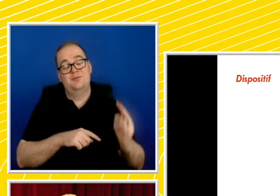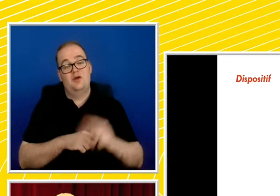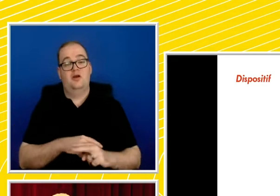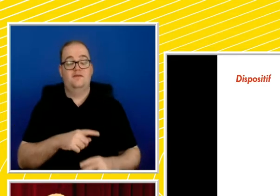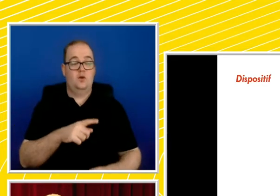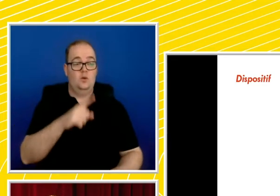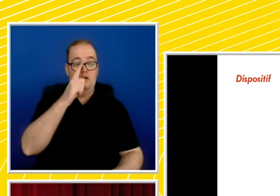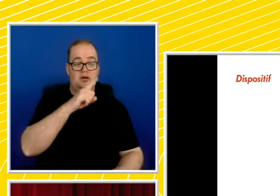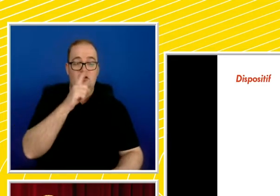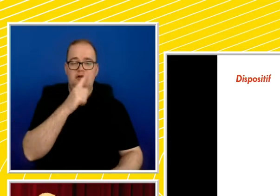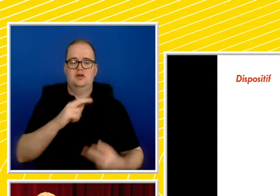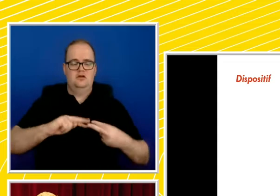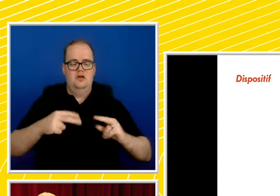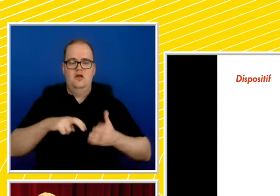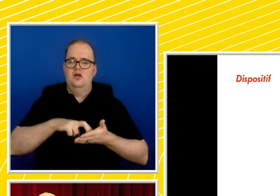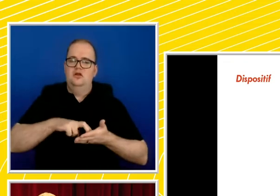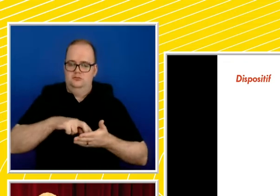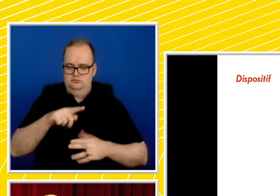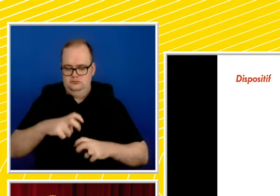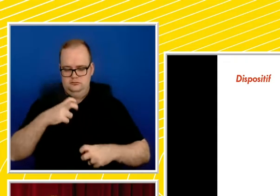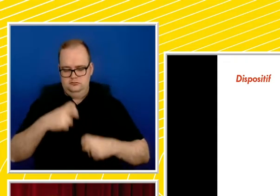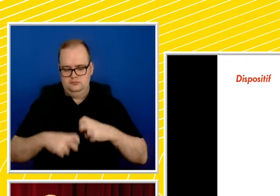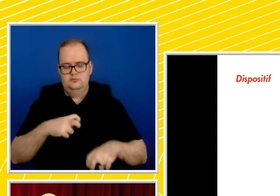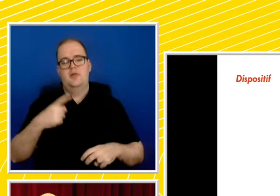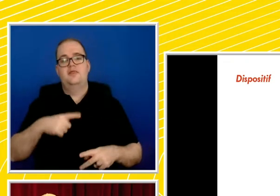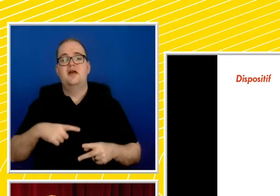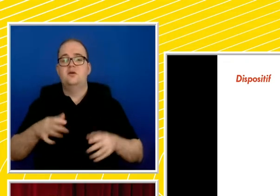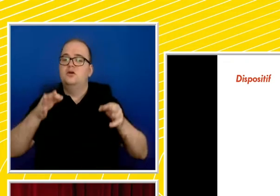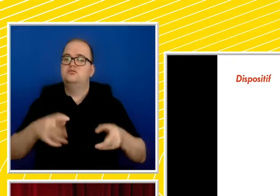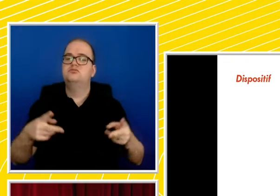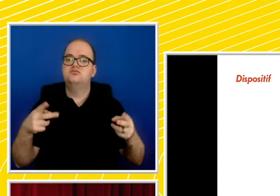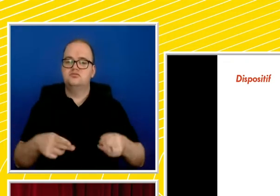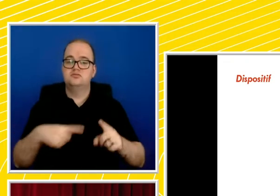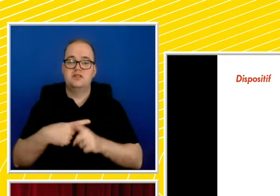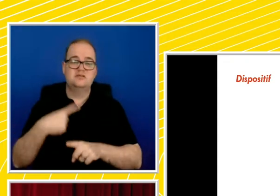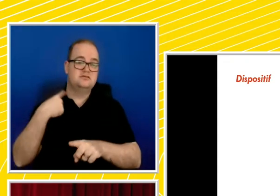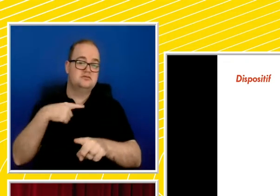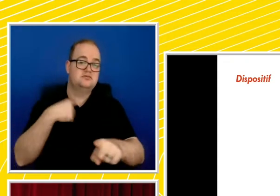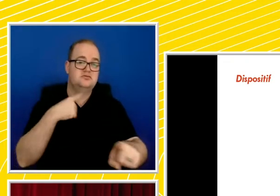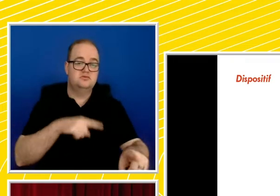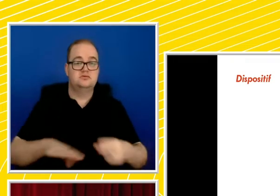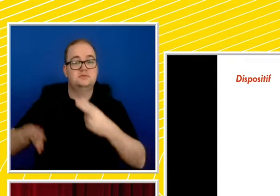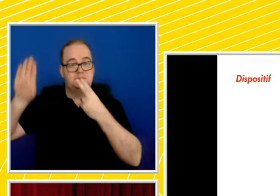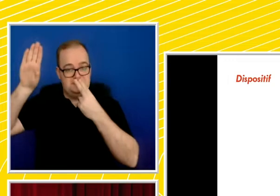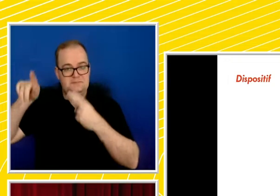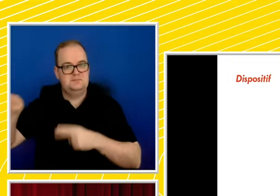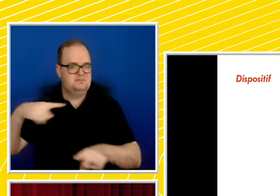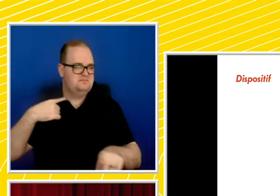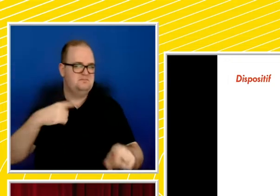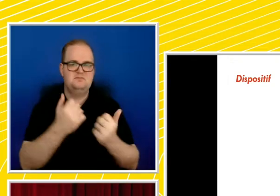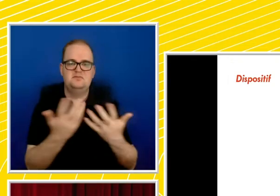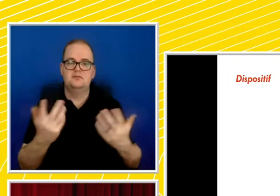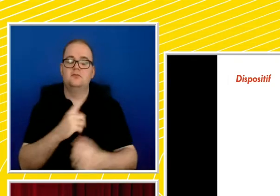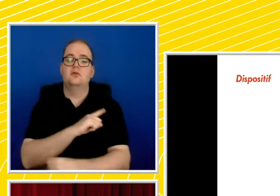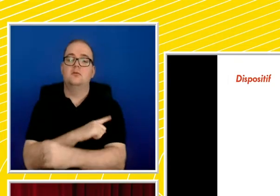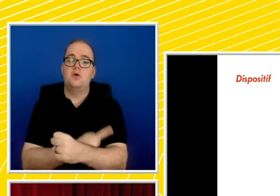of registration, exclusion, sterilisation, and ultimately mass murder in the Nazi state. The Polish-American philosopher